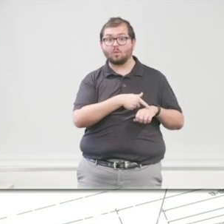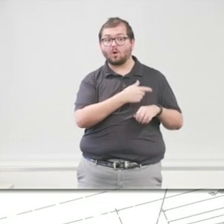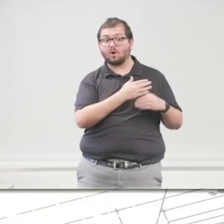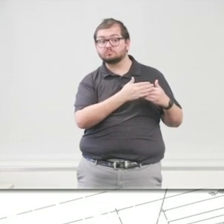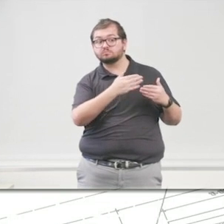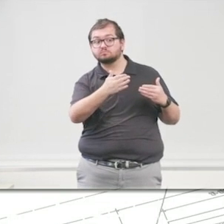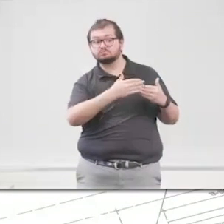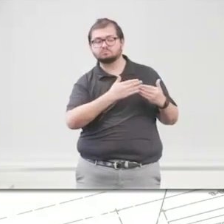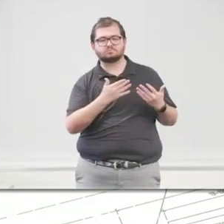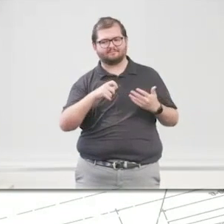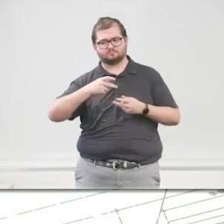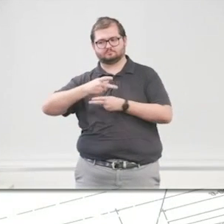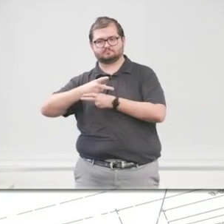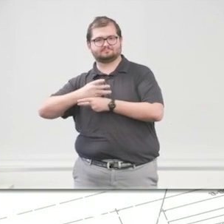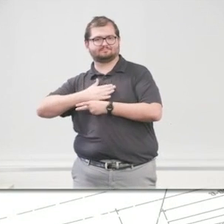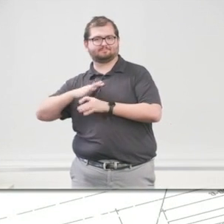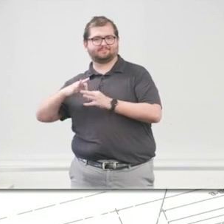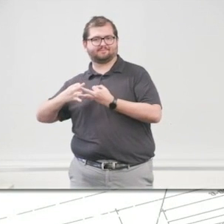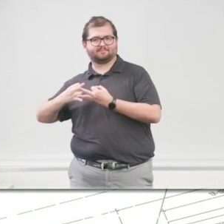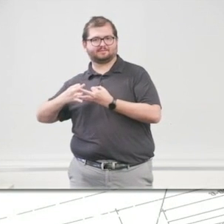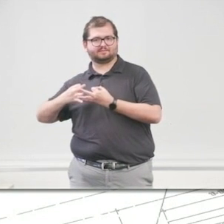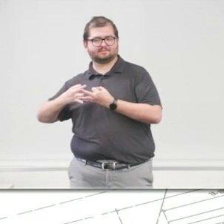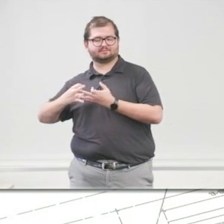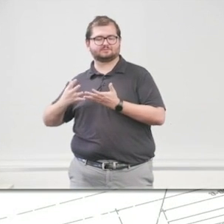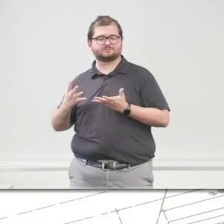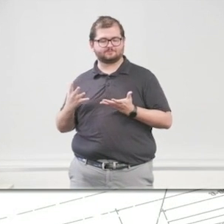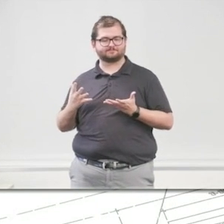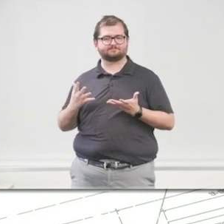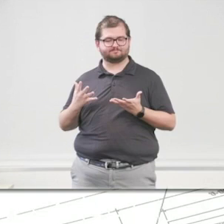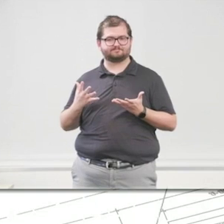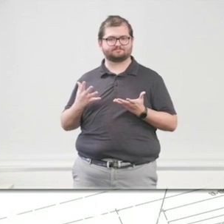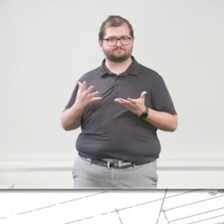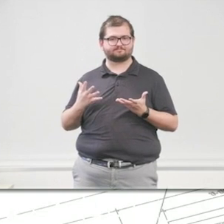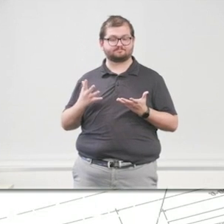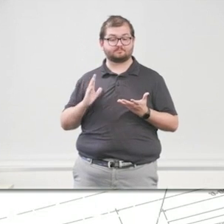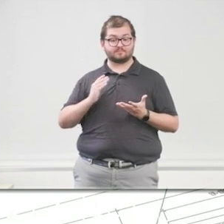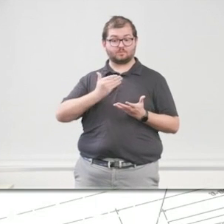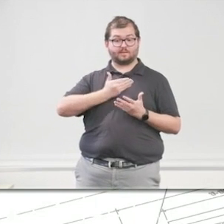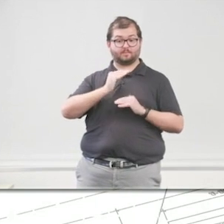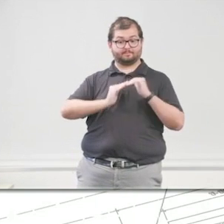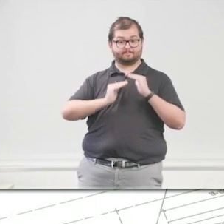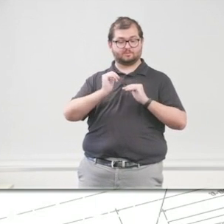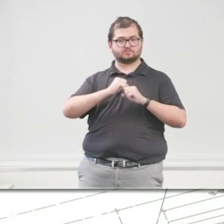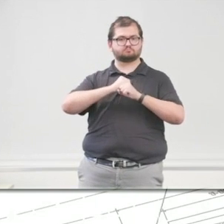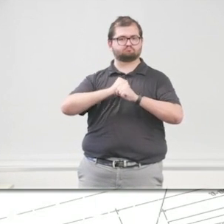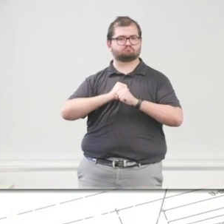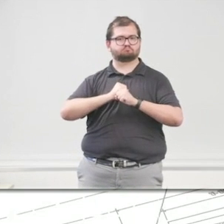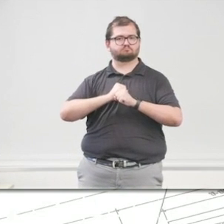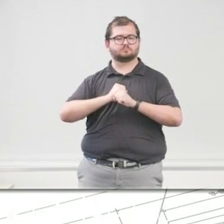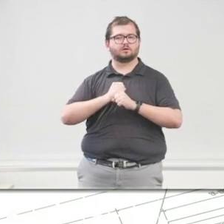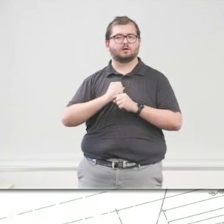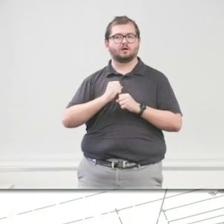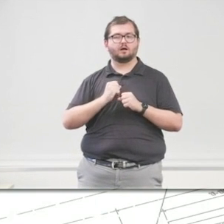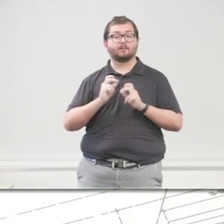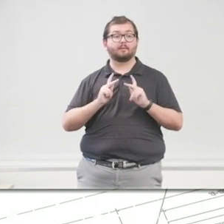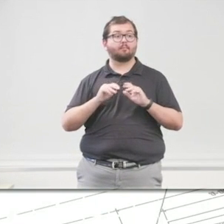have to take care of their own families. So, in that situation, we are, all of our buildings are secure buildings. Nobody can get